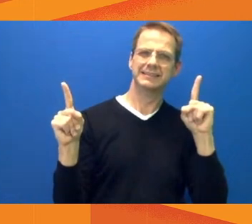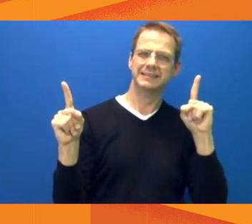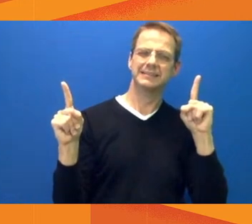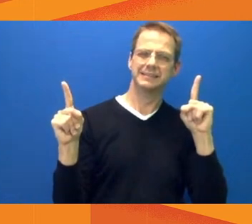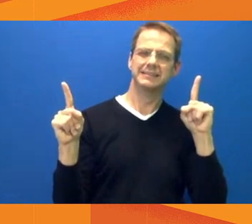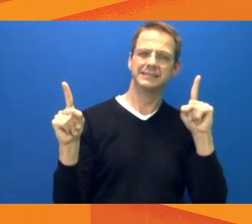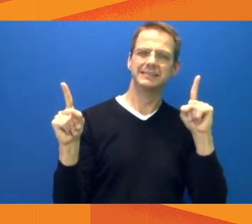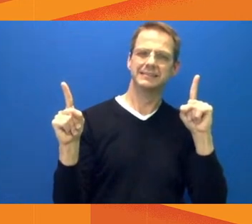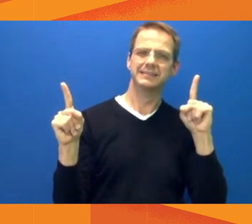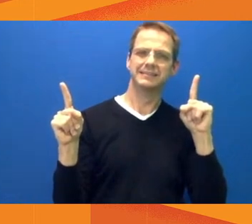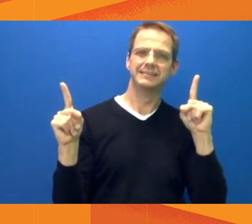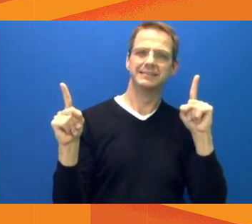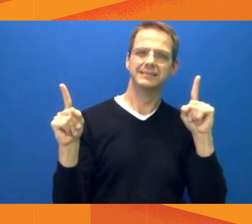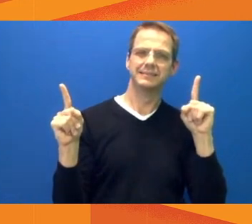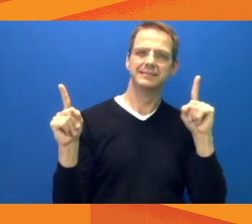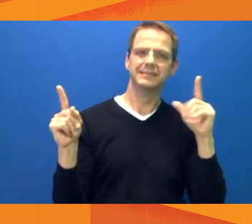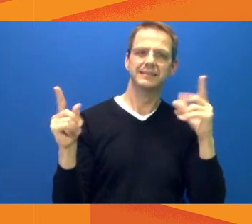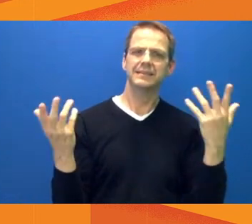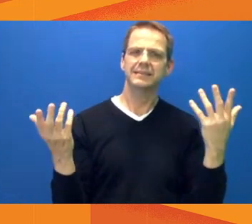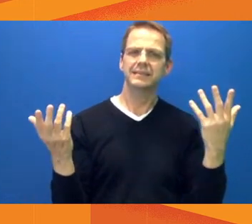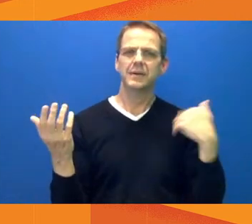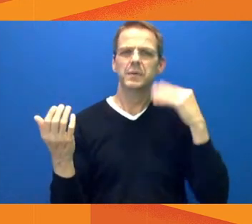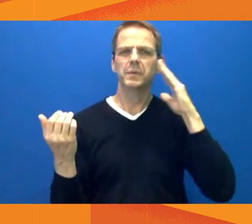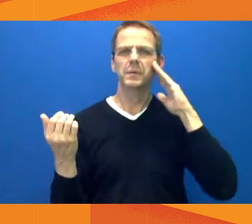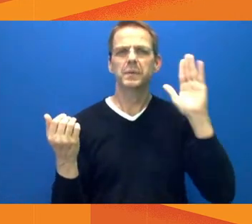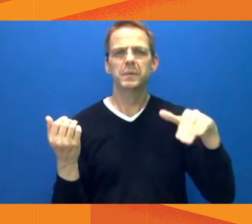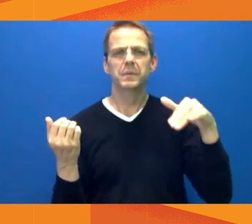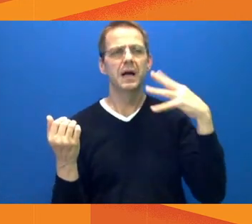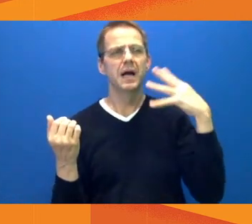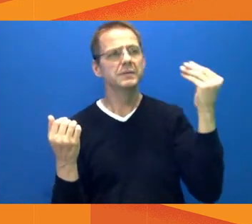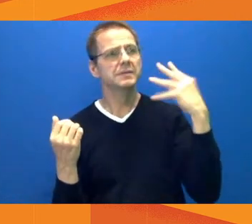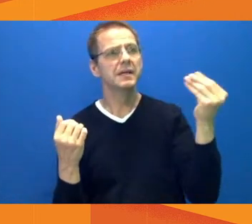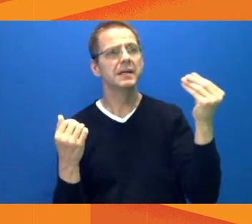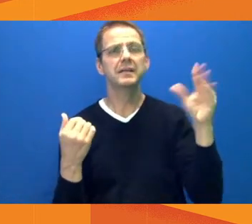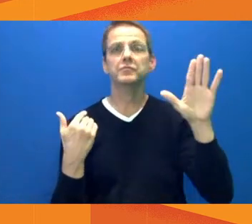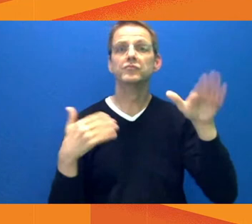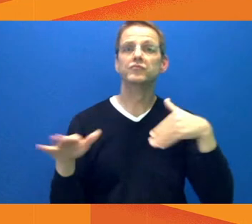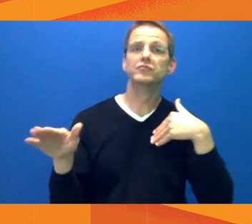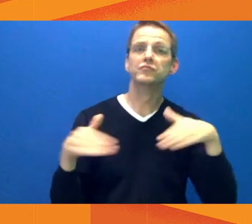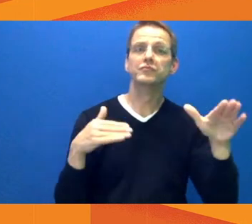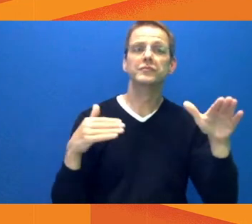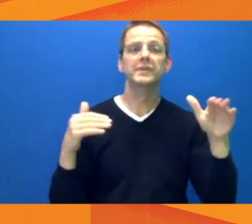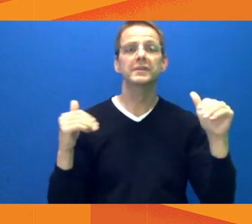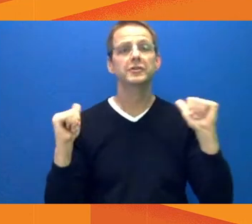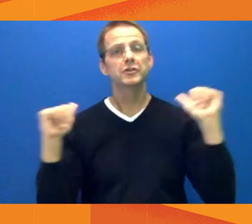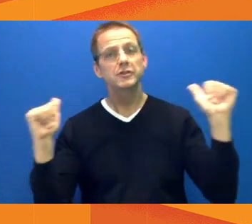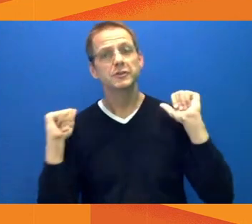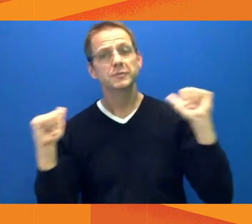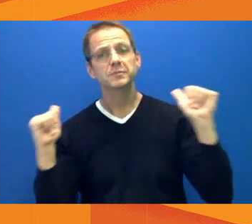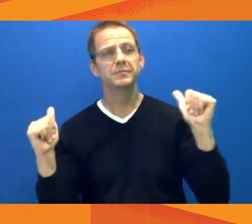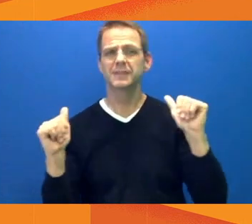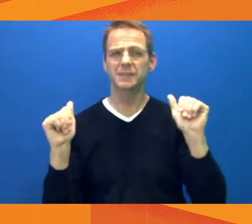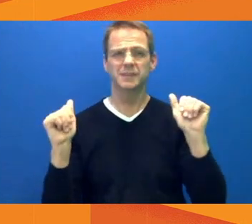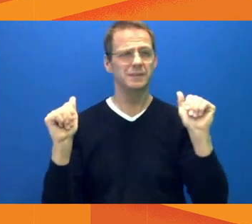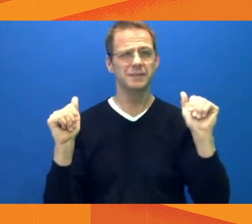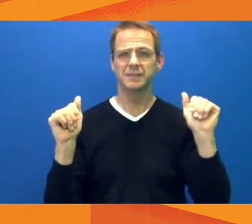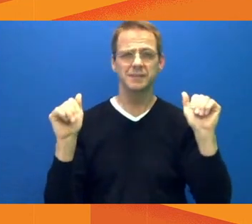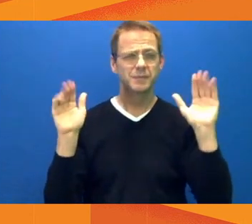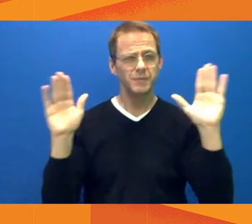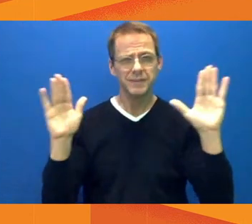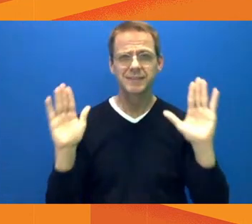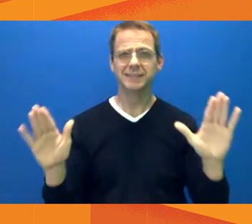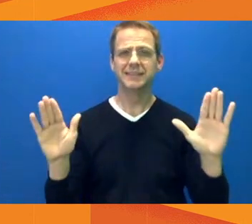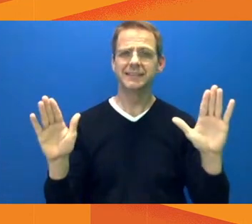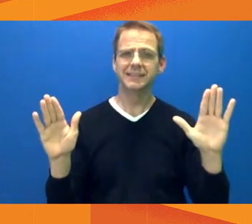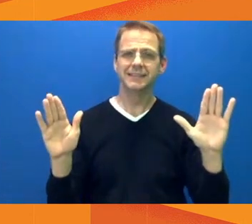outside while respecting others and doing their best to